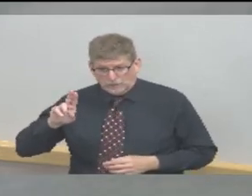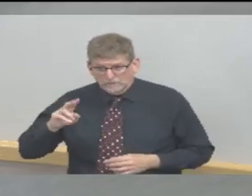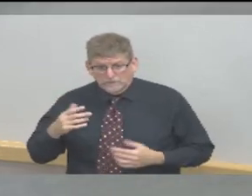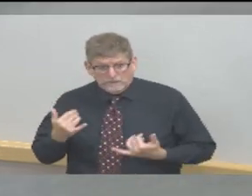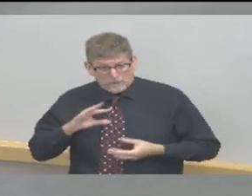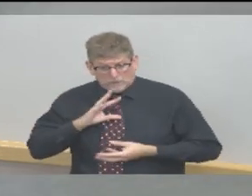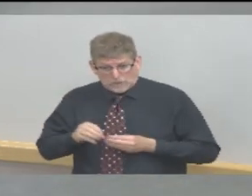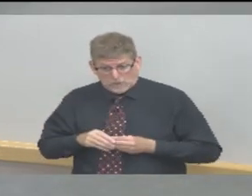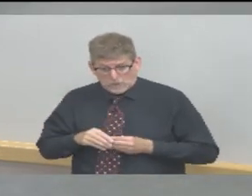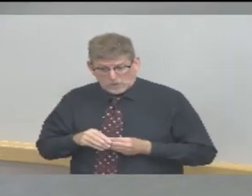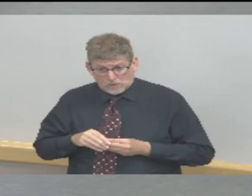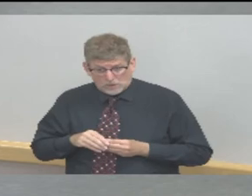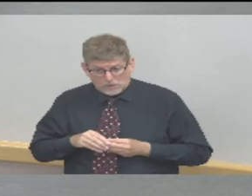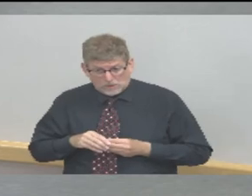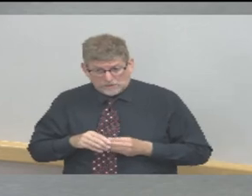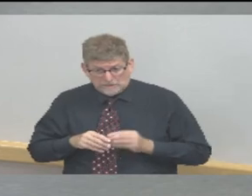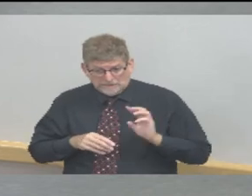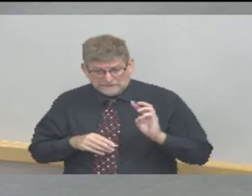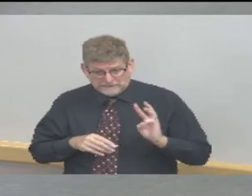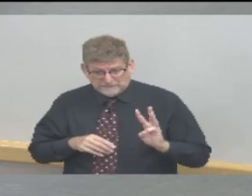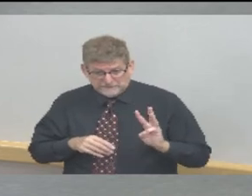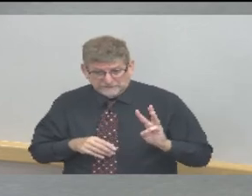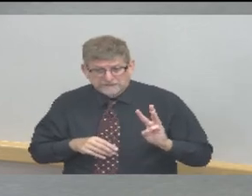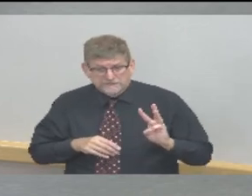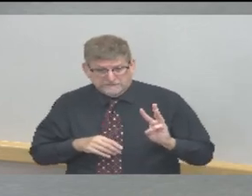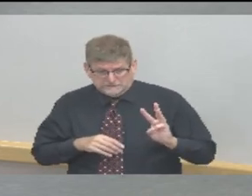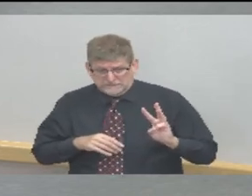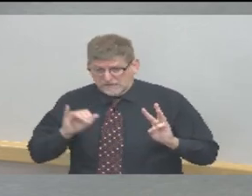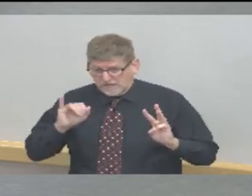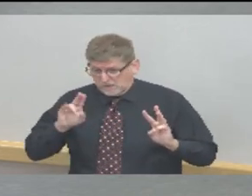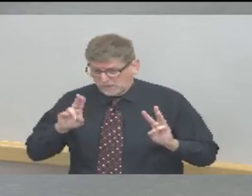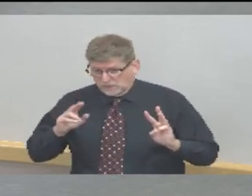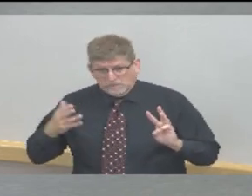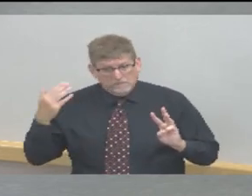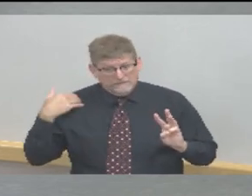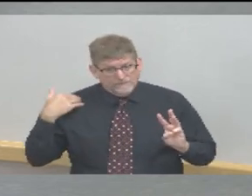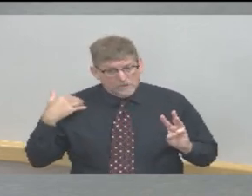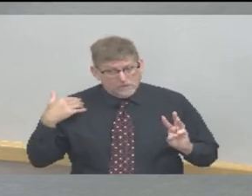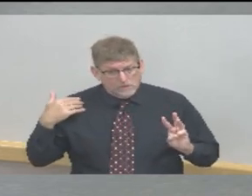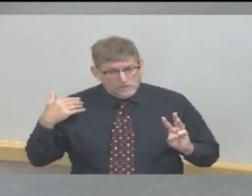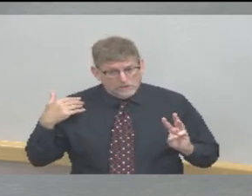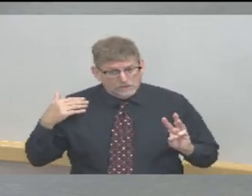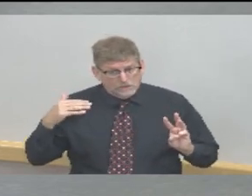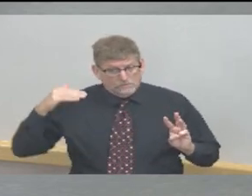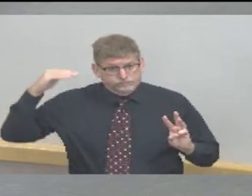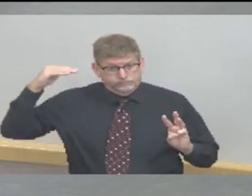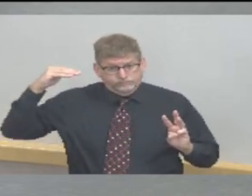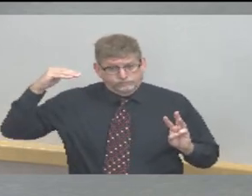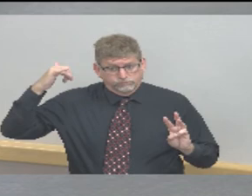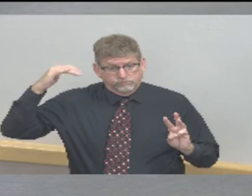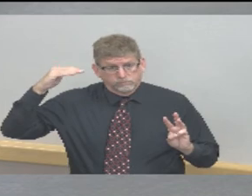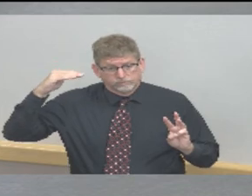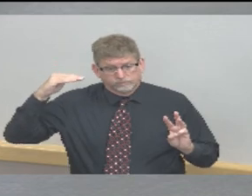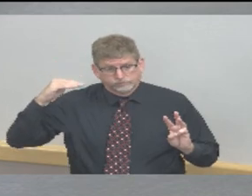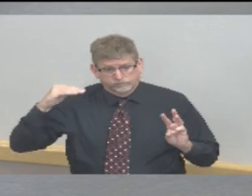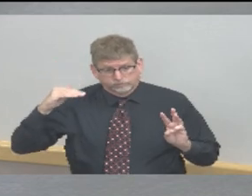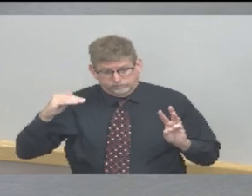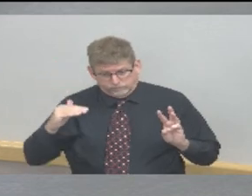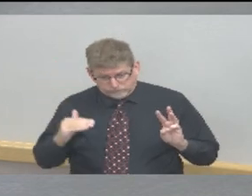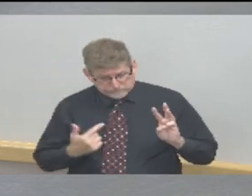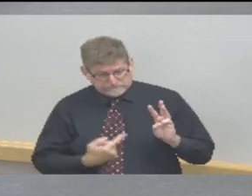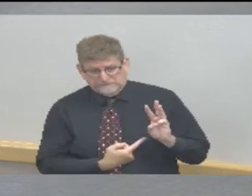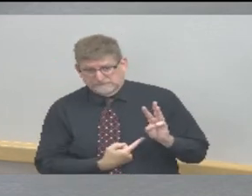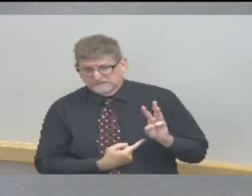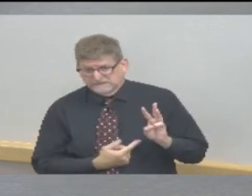I said, down from our peak of the last couple of weeks, my assessment of